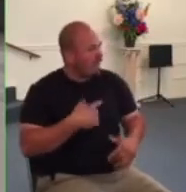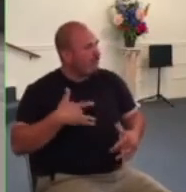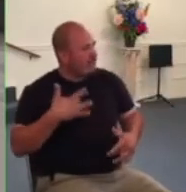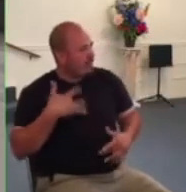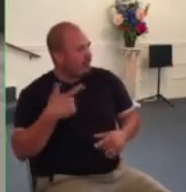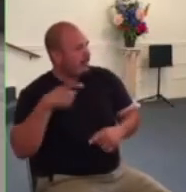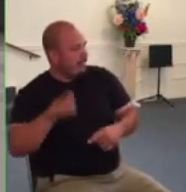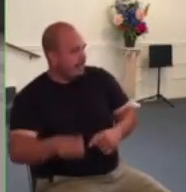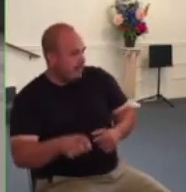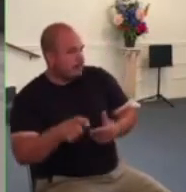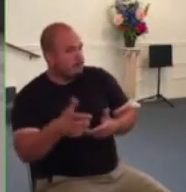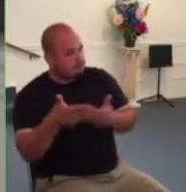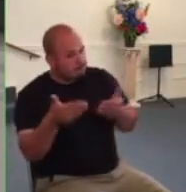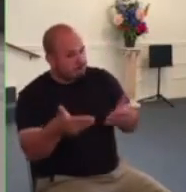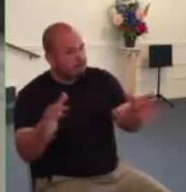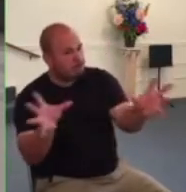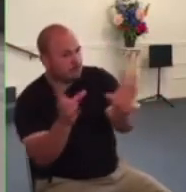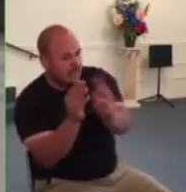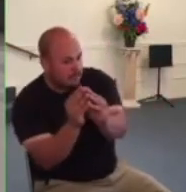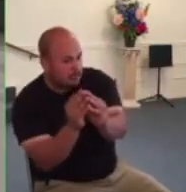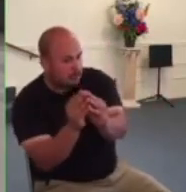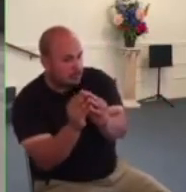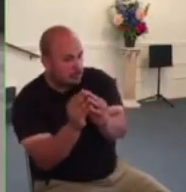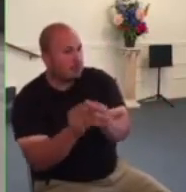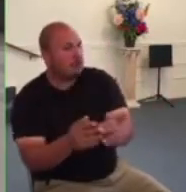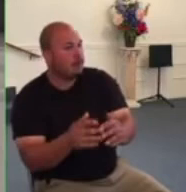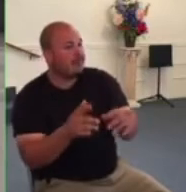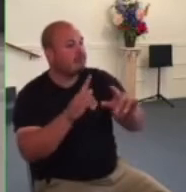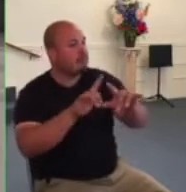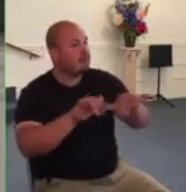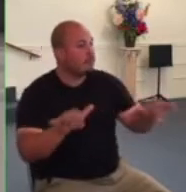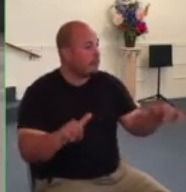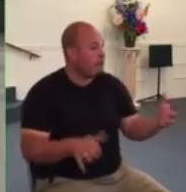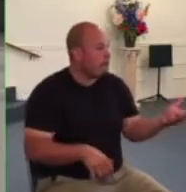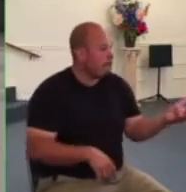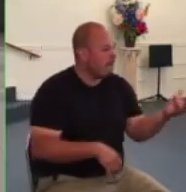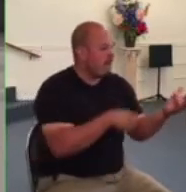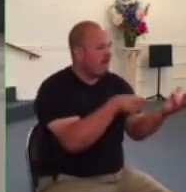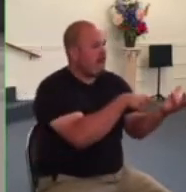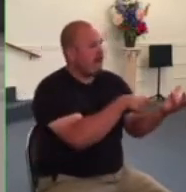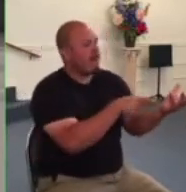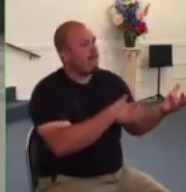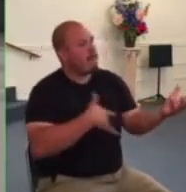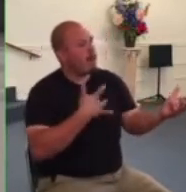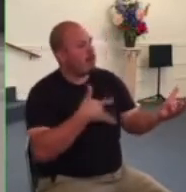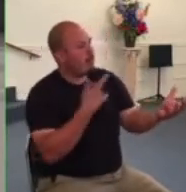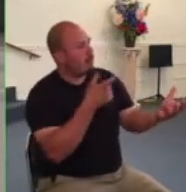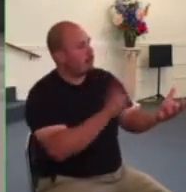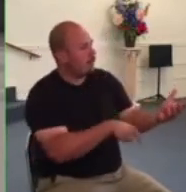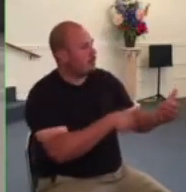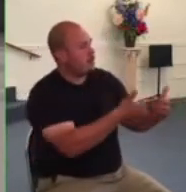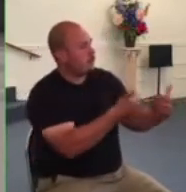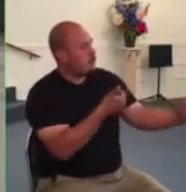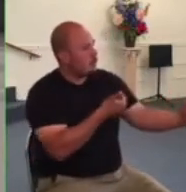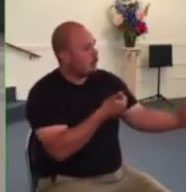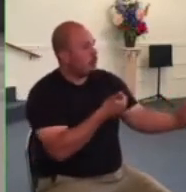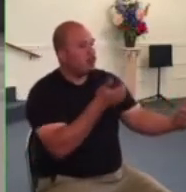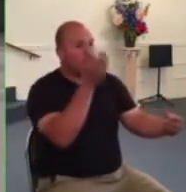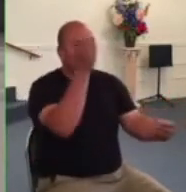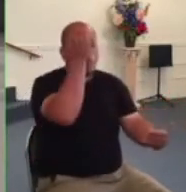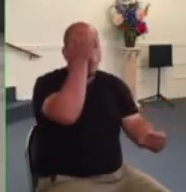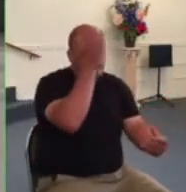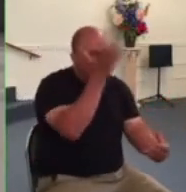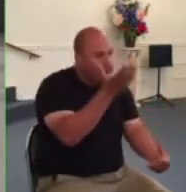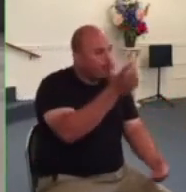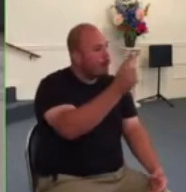as we need to do for our own good on the other hand we sensed a need to stay apart to fulfill god's command to love